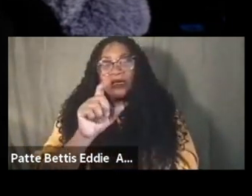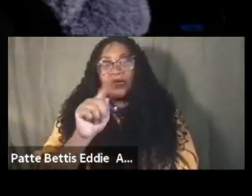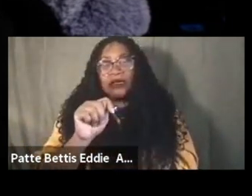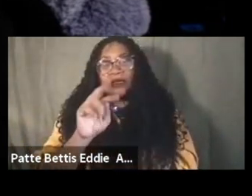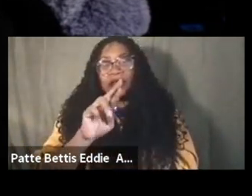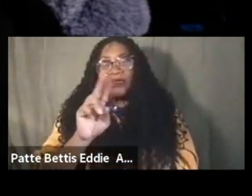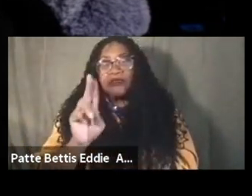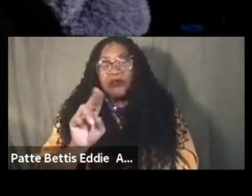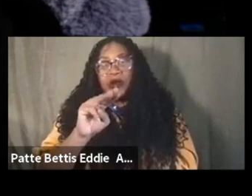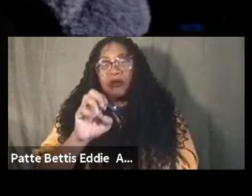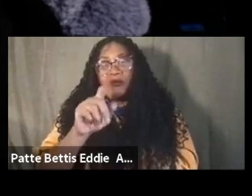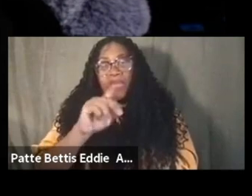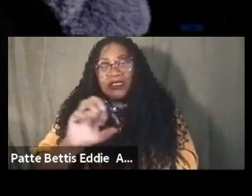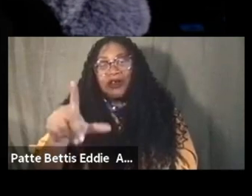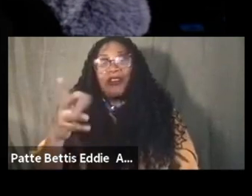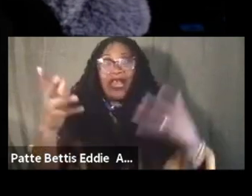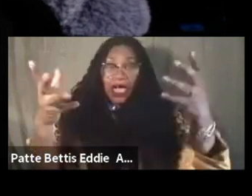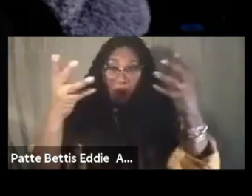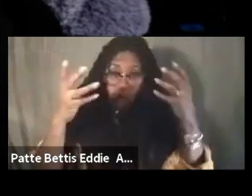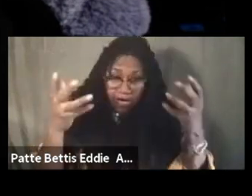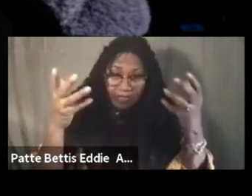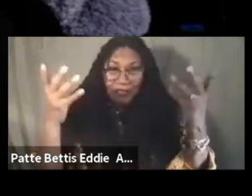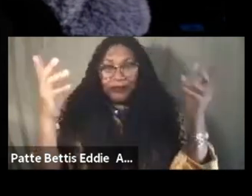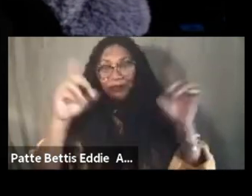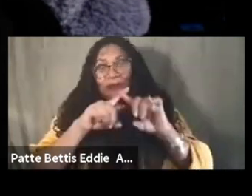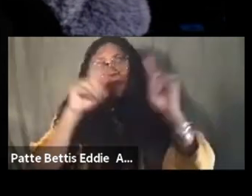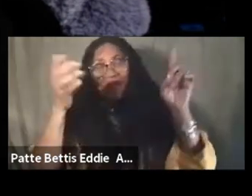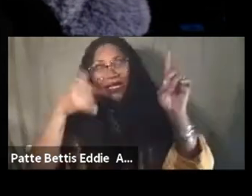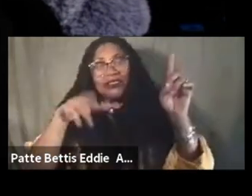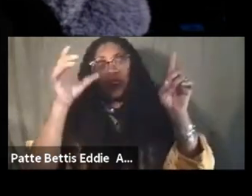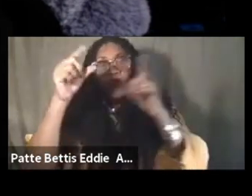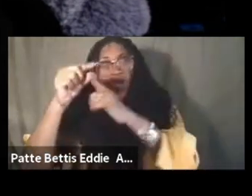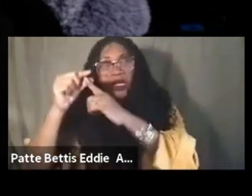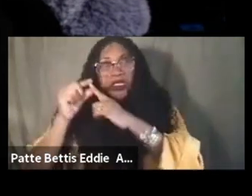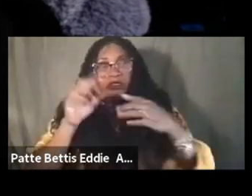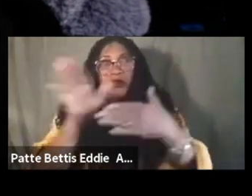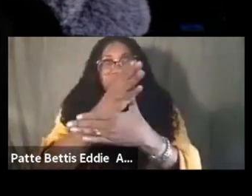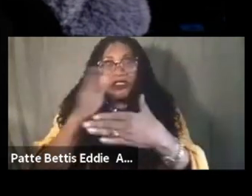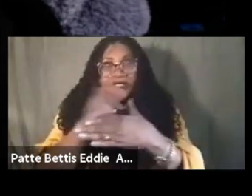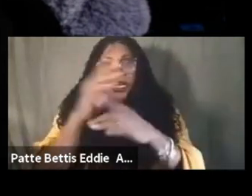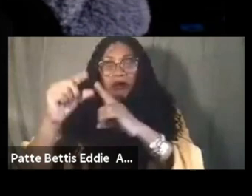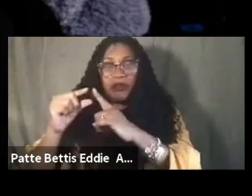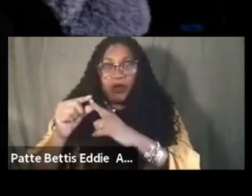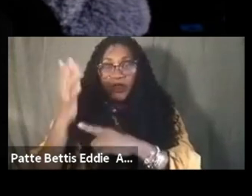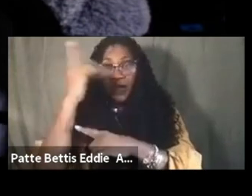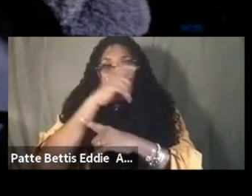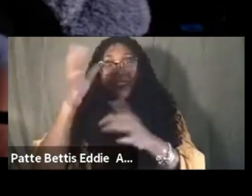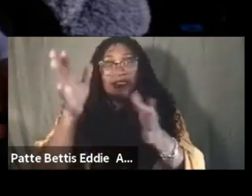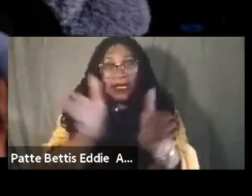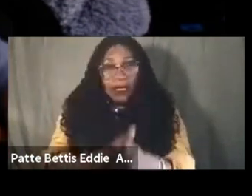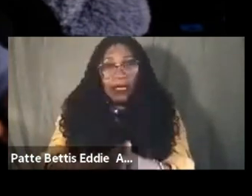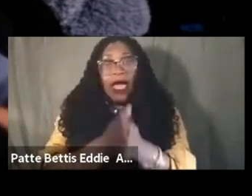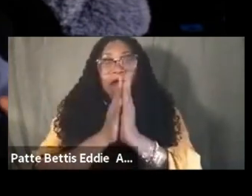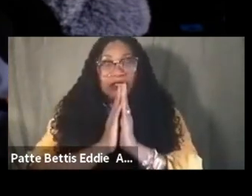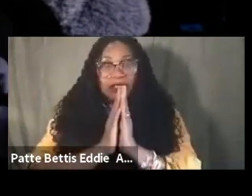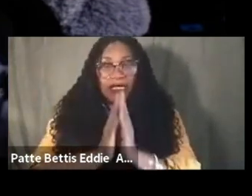and backgrounding that i would like to but i still wanted to share these words because i was asked to um